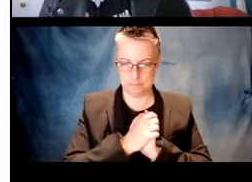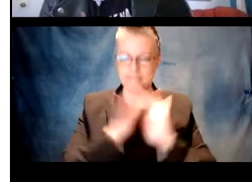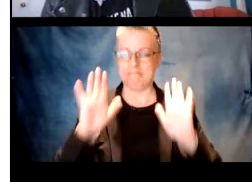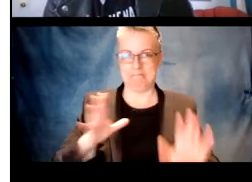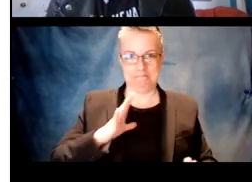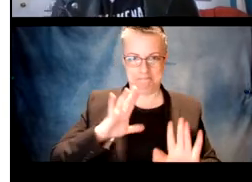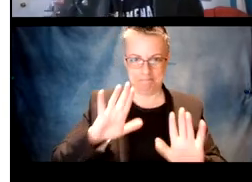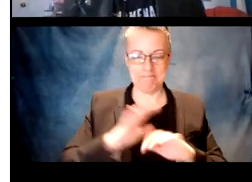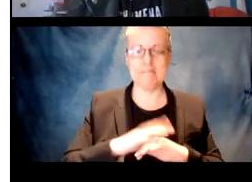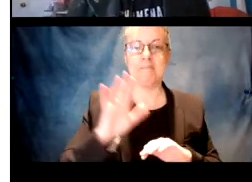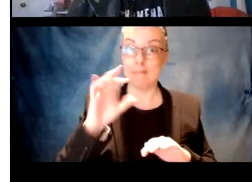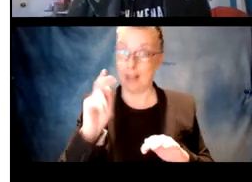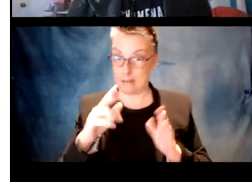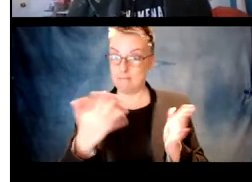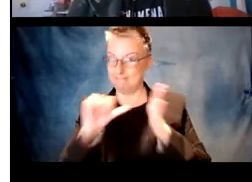Okay.